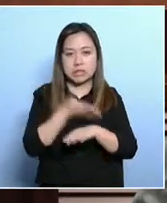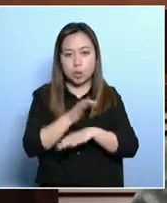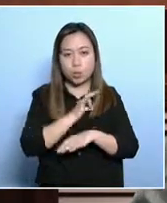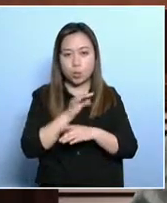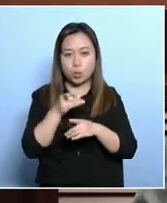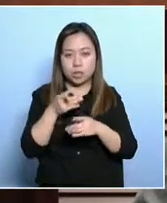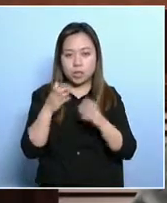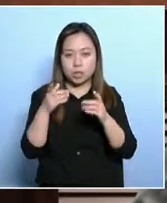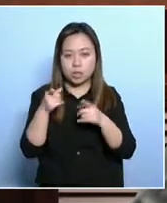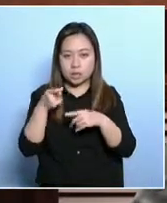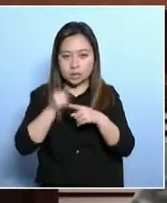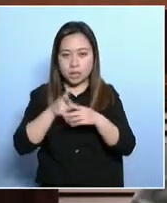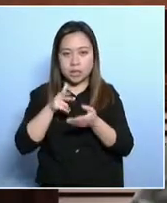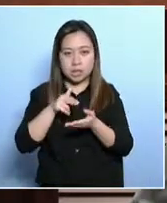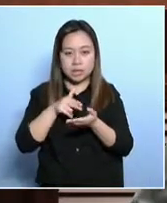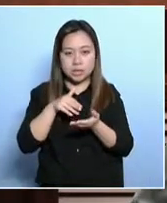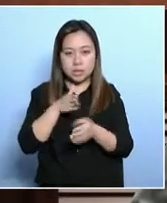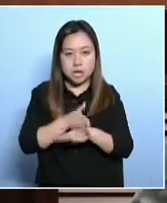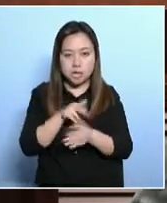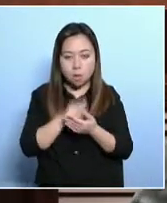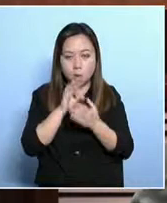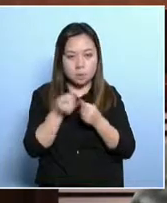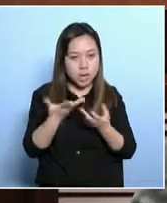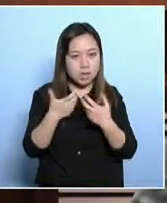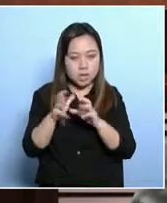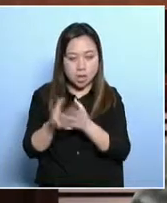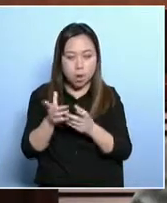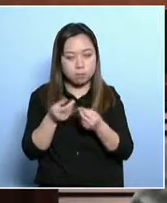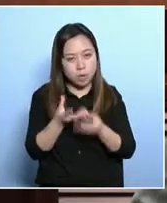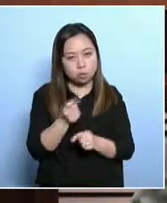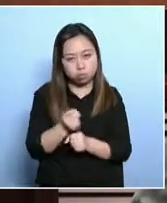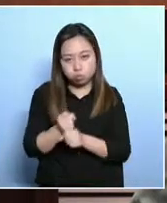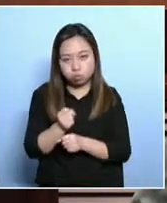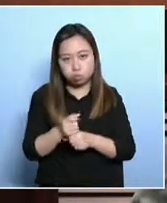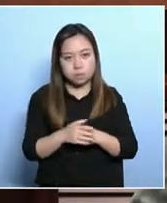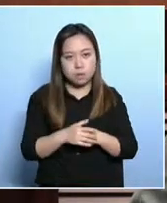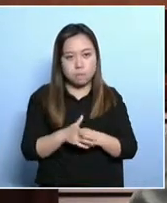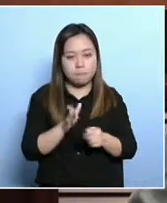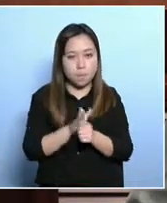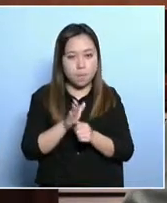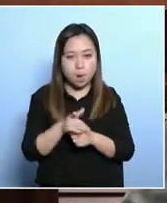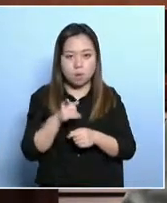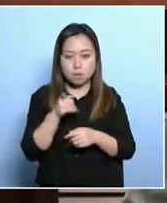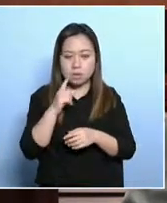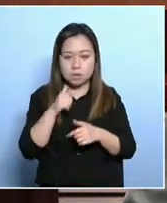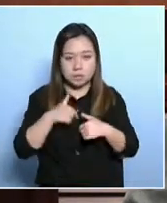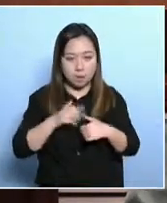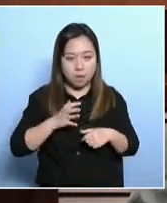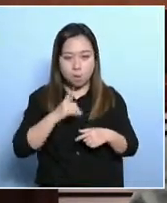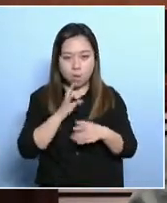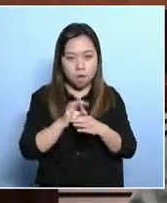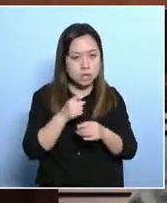that there should be promotion of